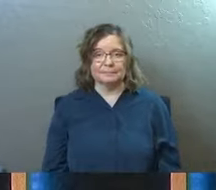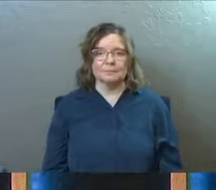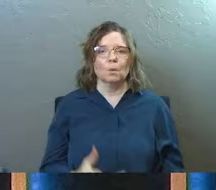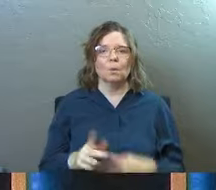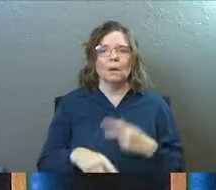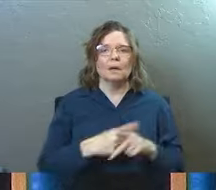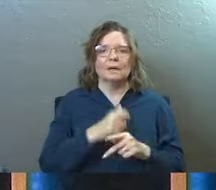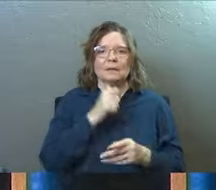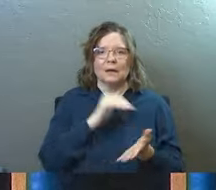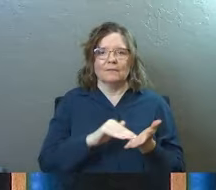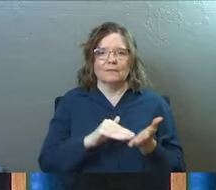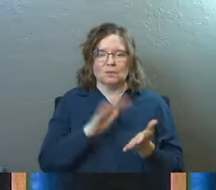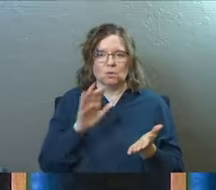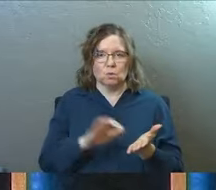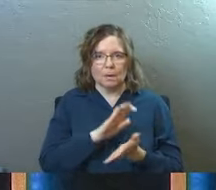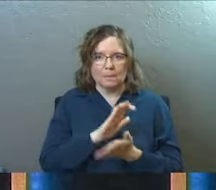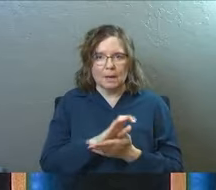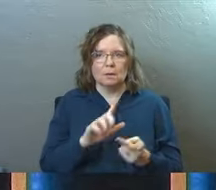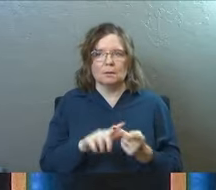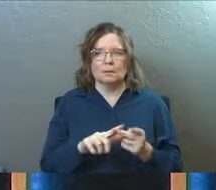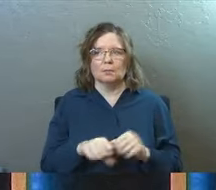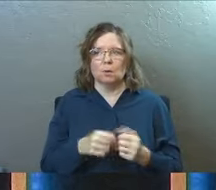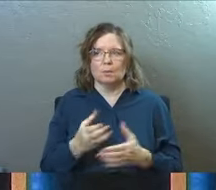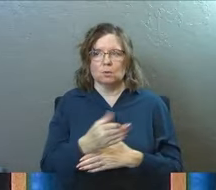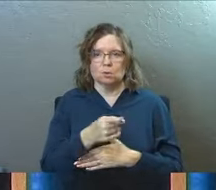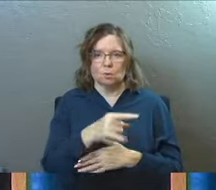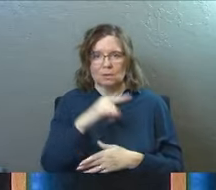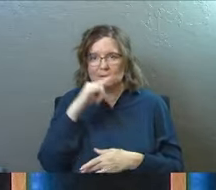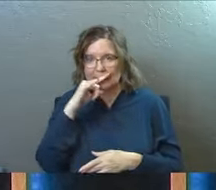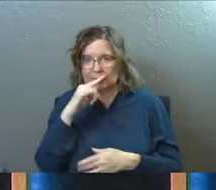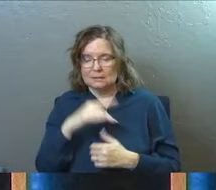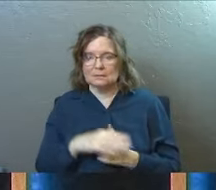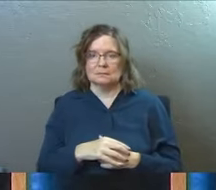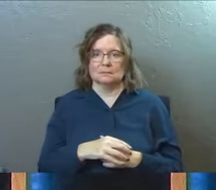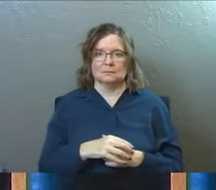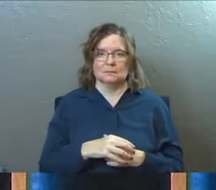What kind of unforgiveness in your marriage? What kind of brokenness between you and your kids?